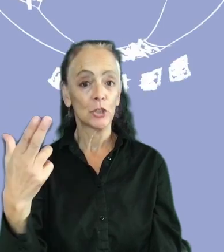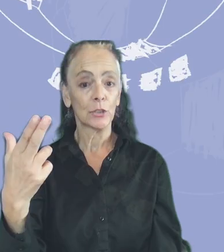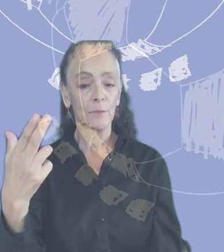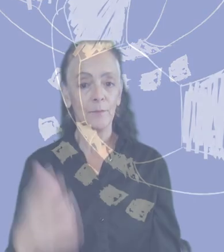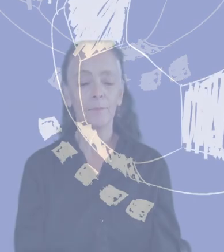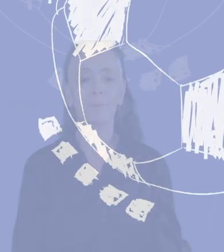so so